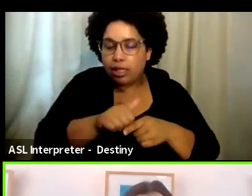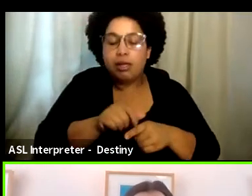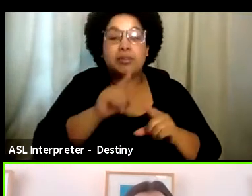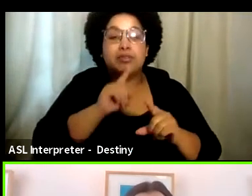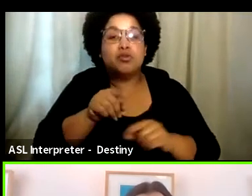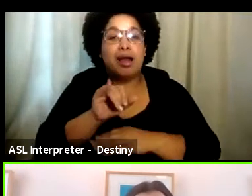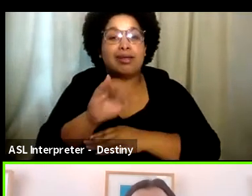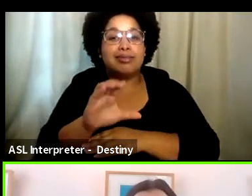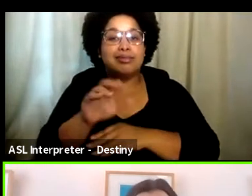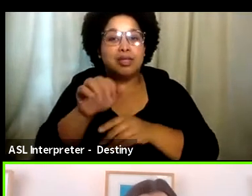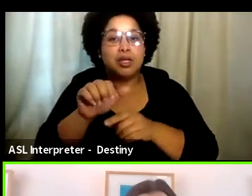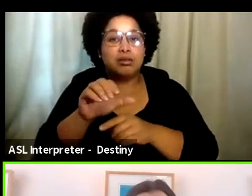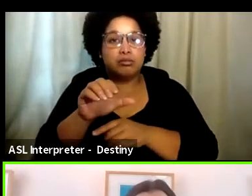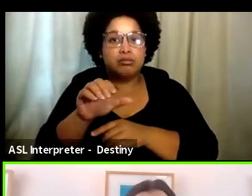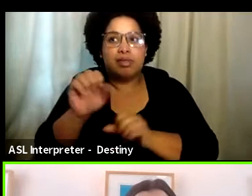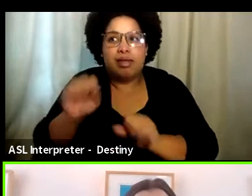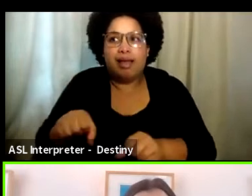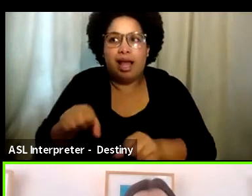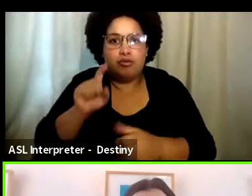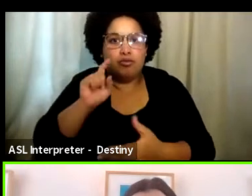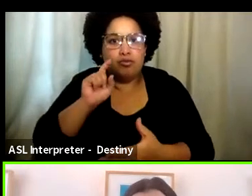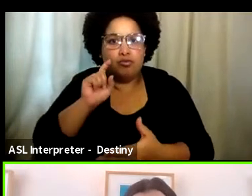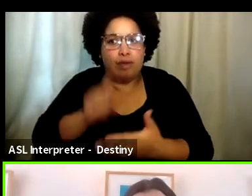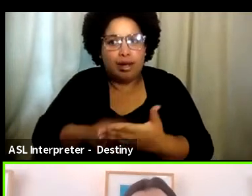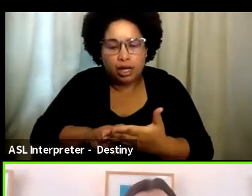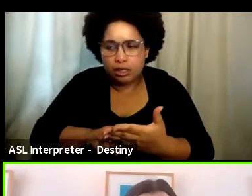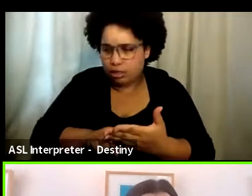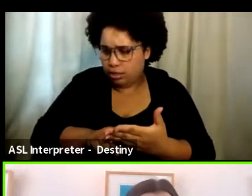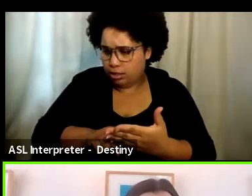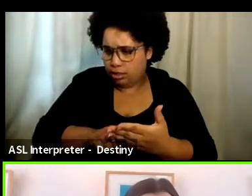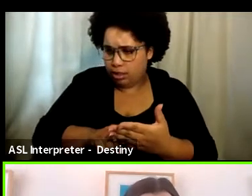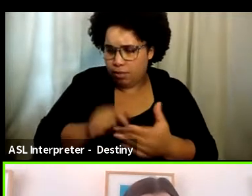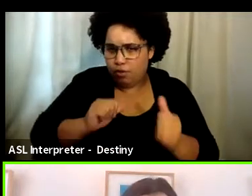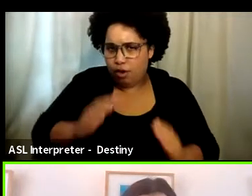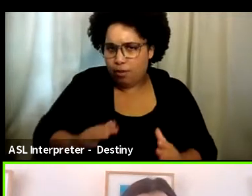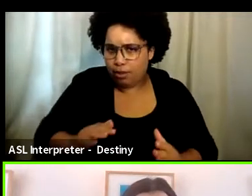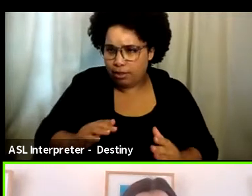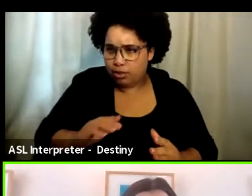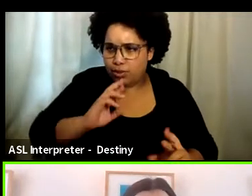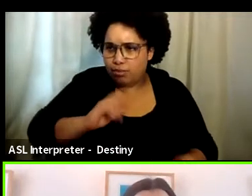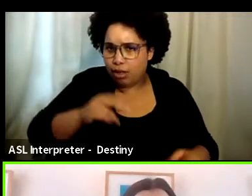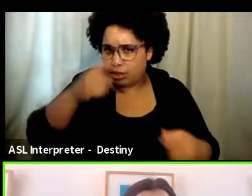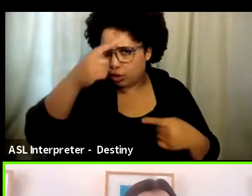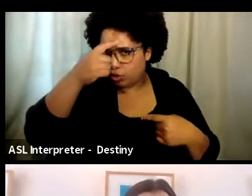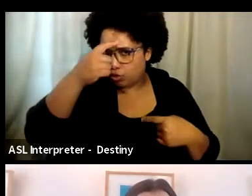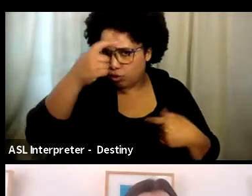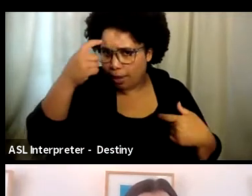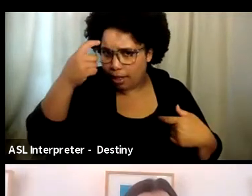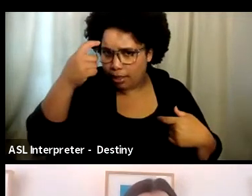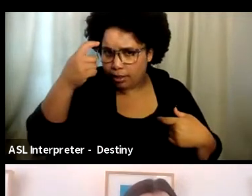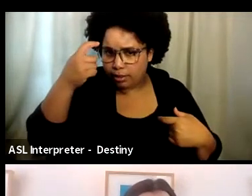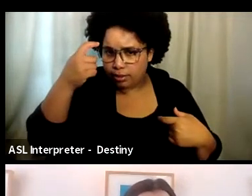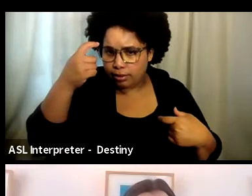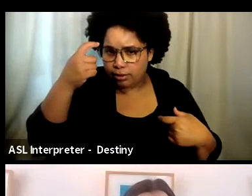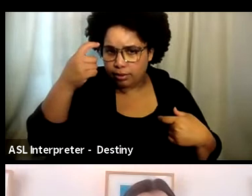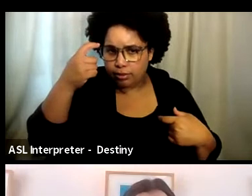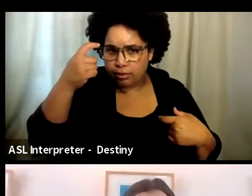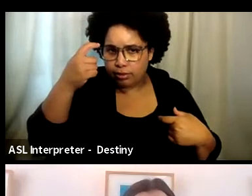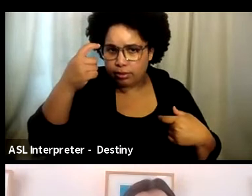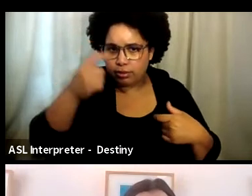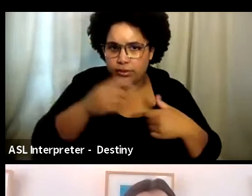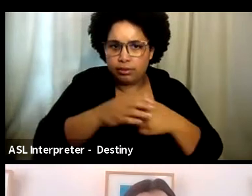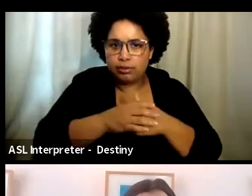is able to recognize when a performer may be having a trauma response so